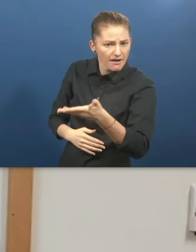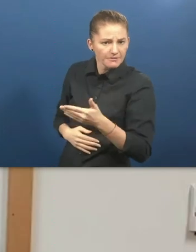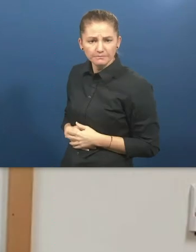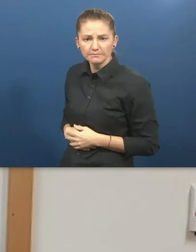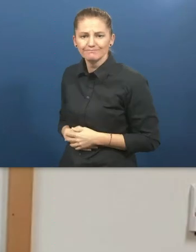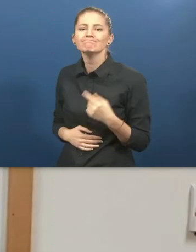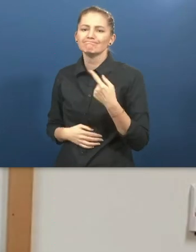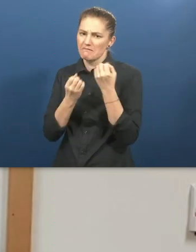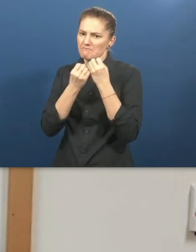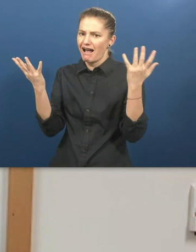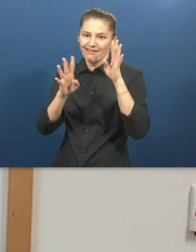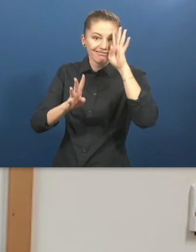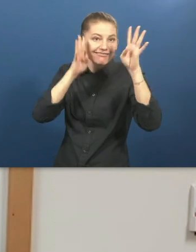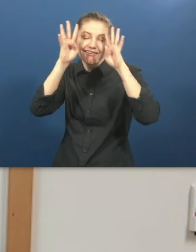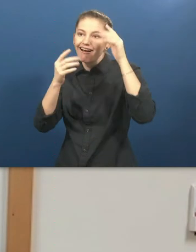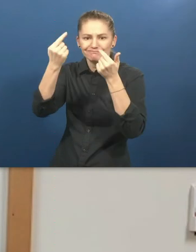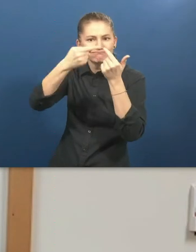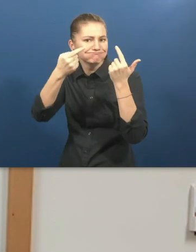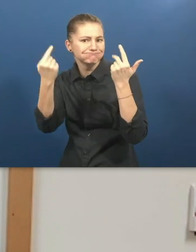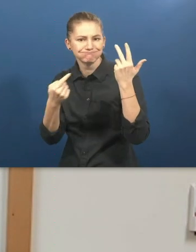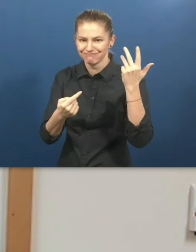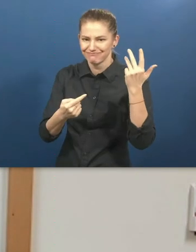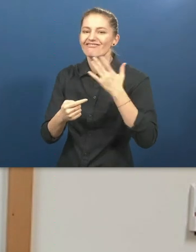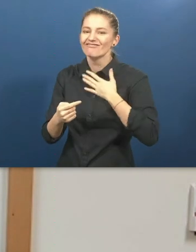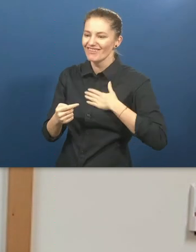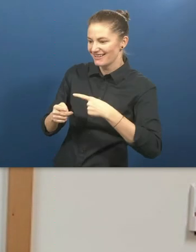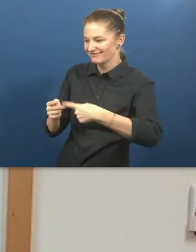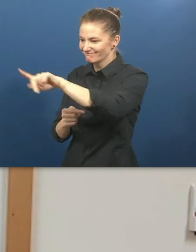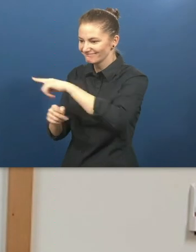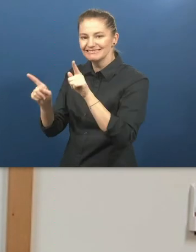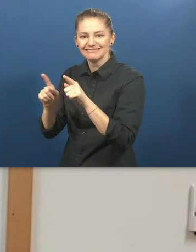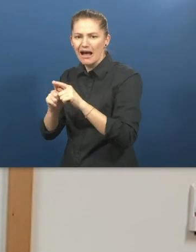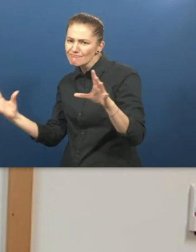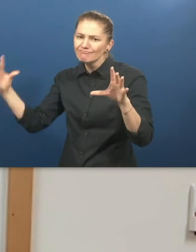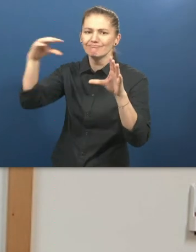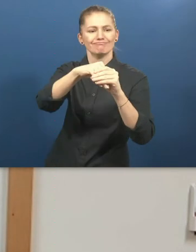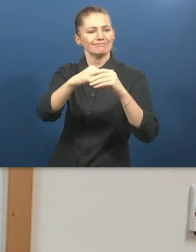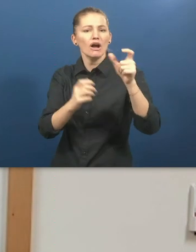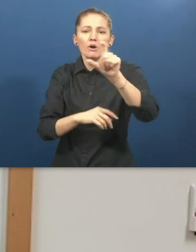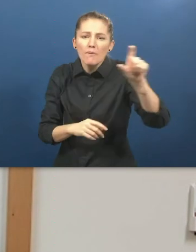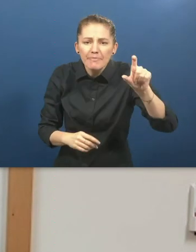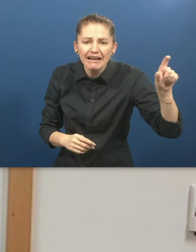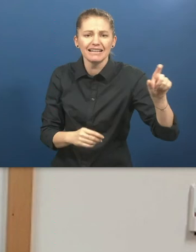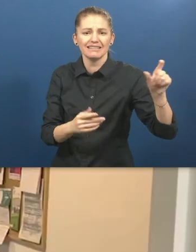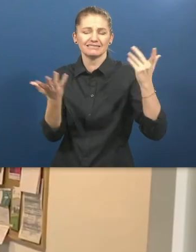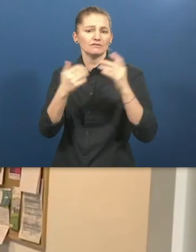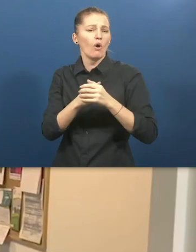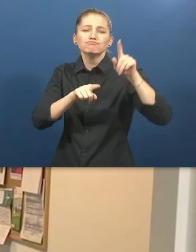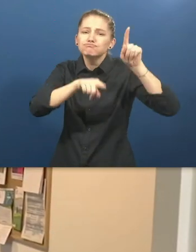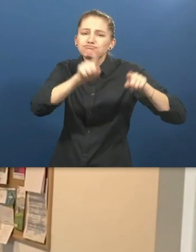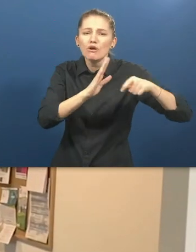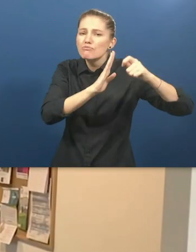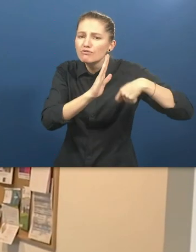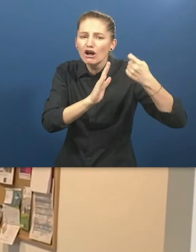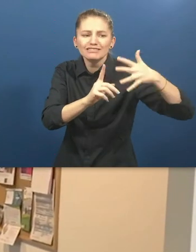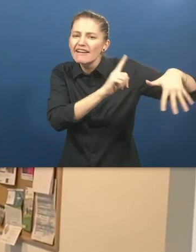We have many creative ideas to help people to become employed in social enterprises, green energy and environmental